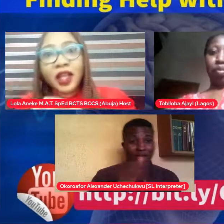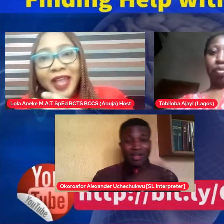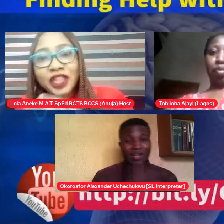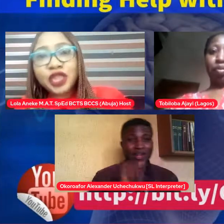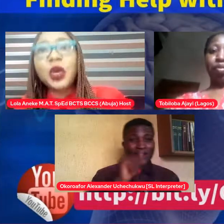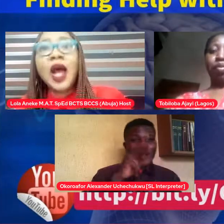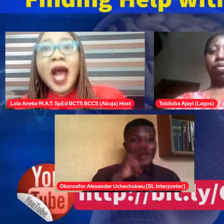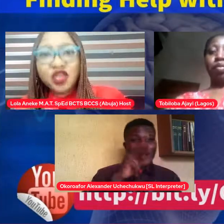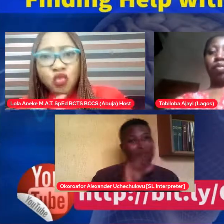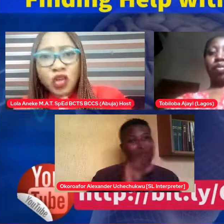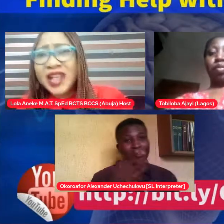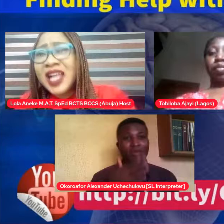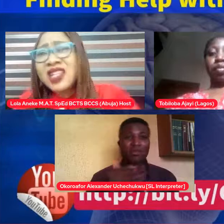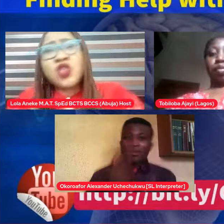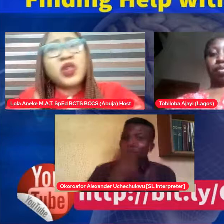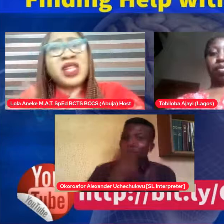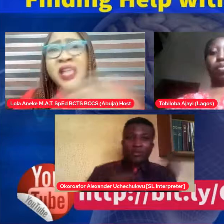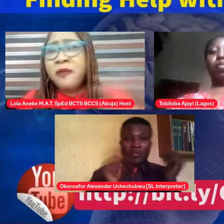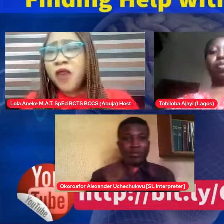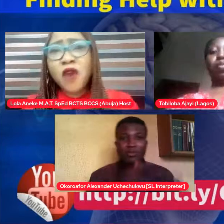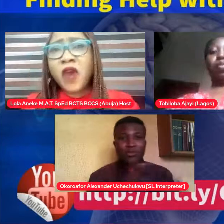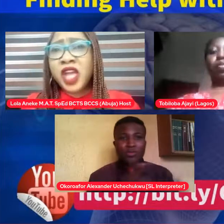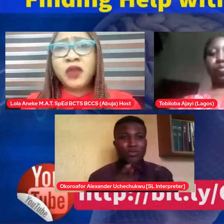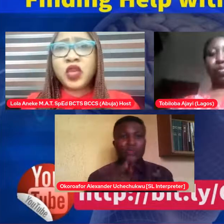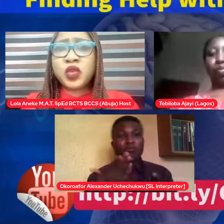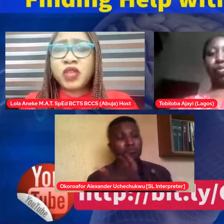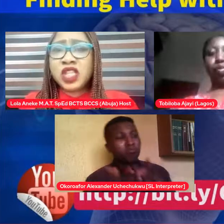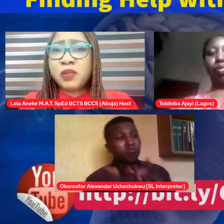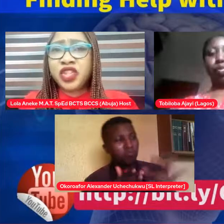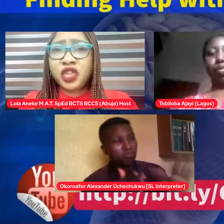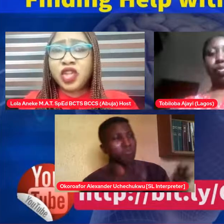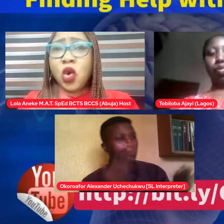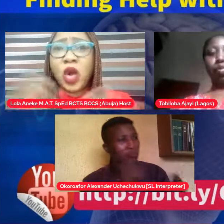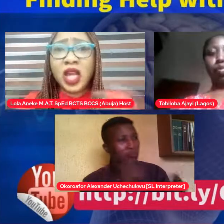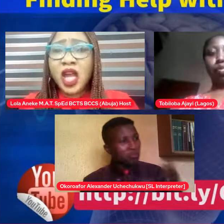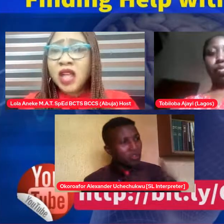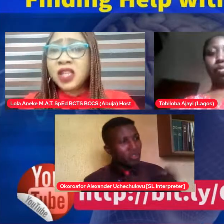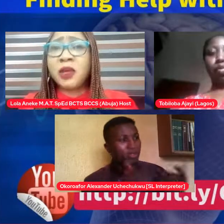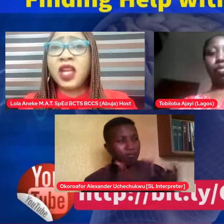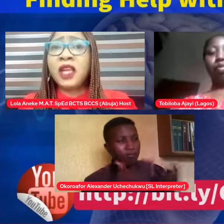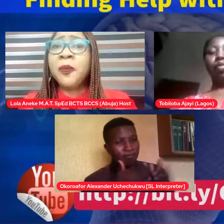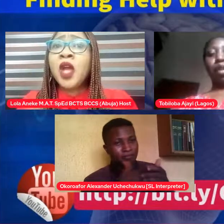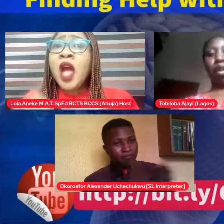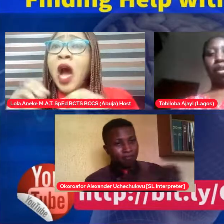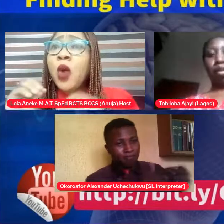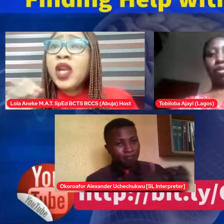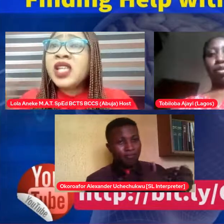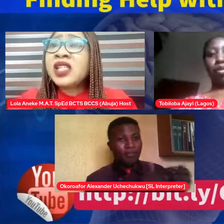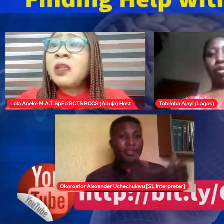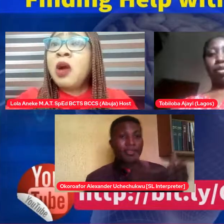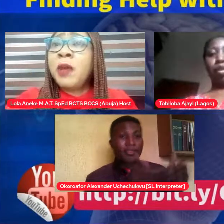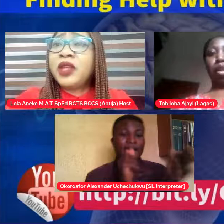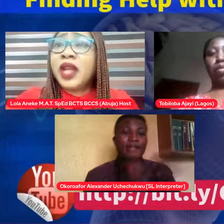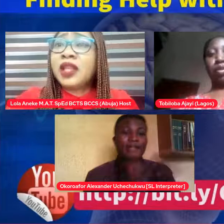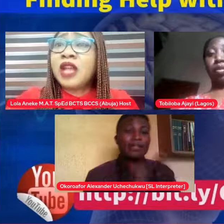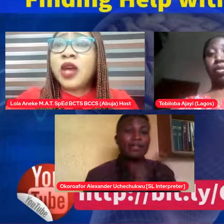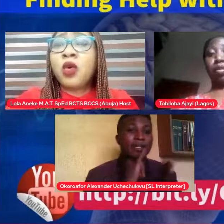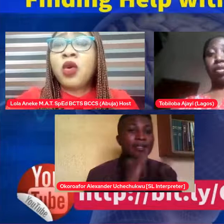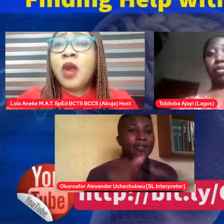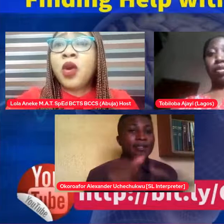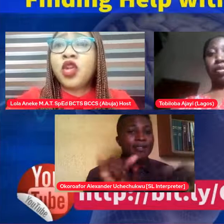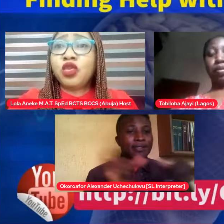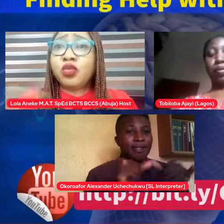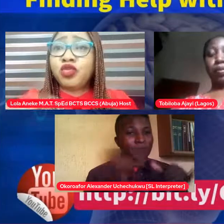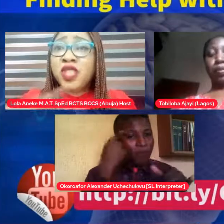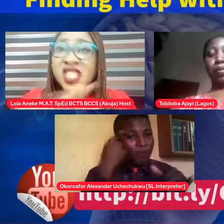have to guide you. And that's also the same for individuals with special needs or disability. I'll quickly take some comment right now. So